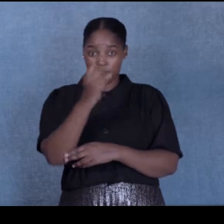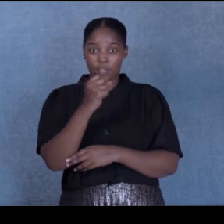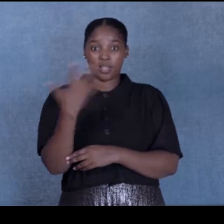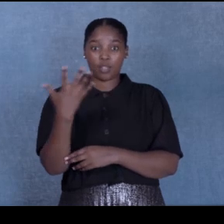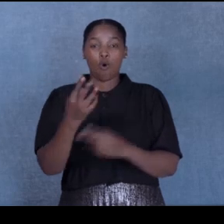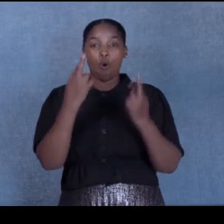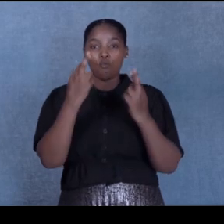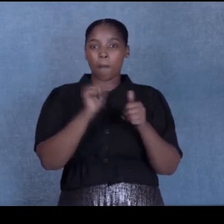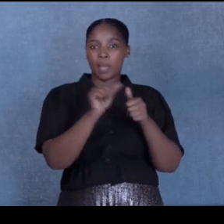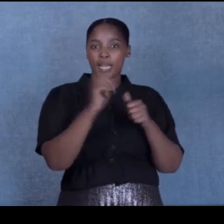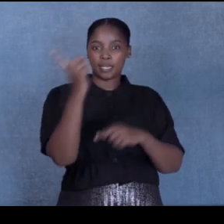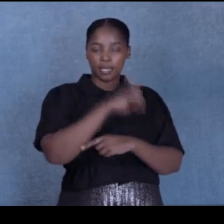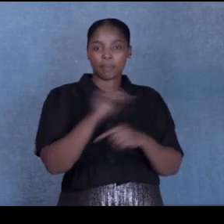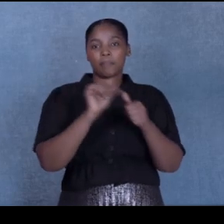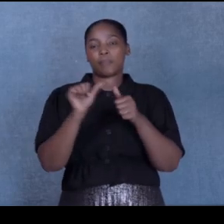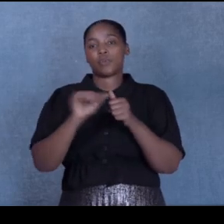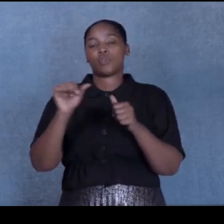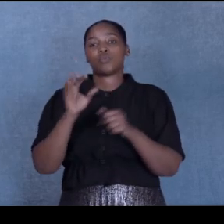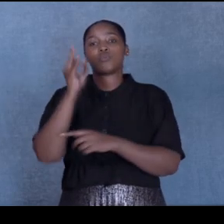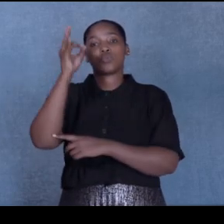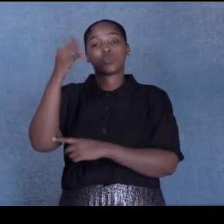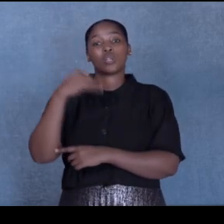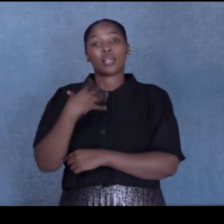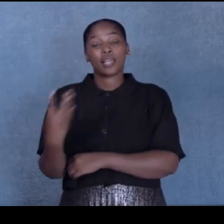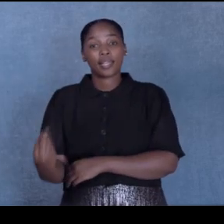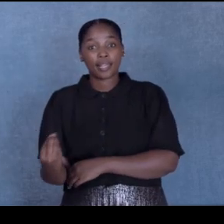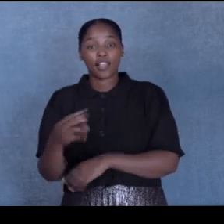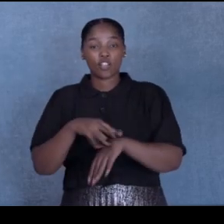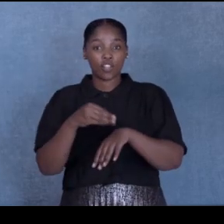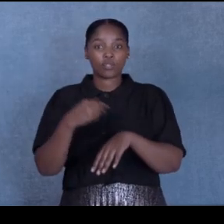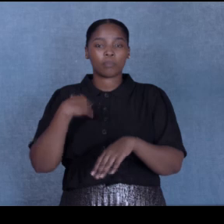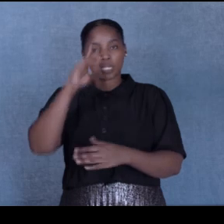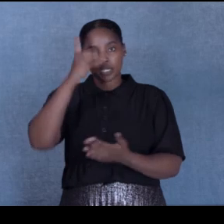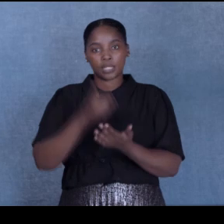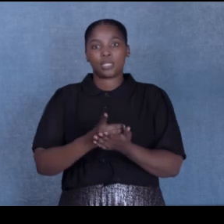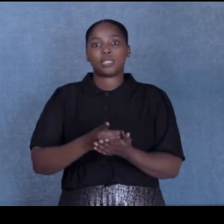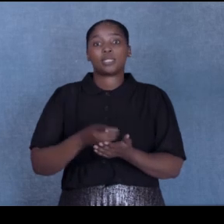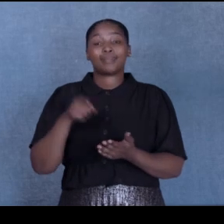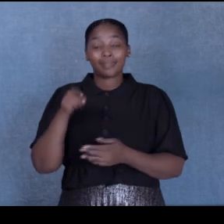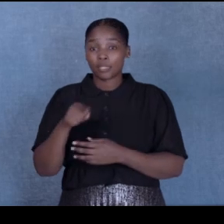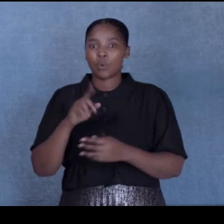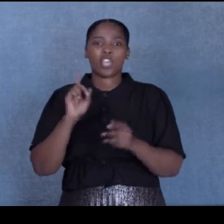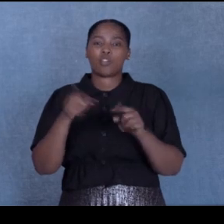from a very young age, I decided that this dyslexia is not going to rule my world.